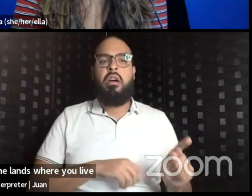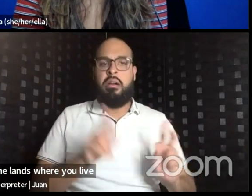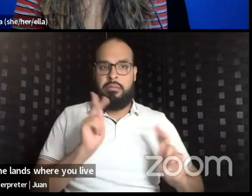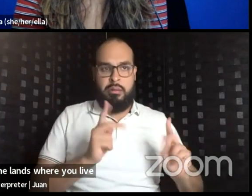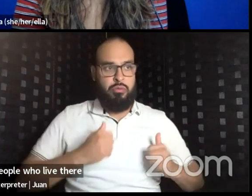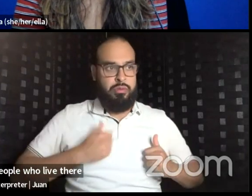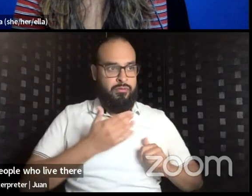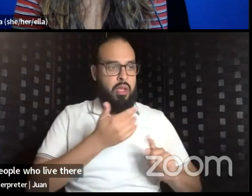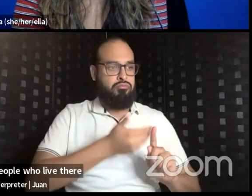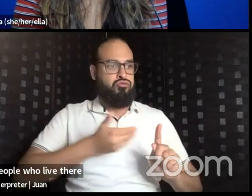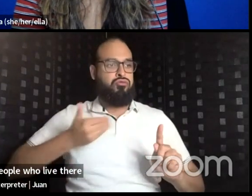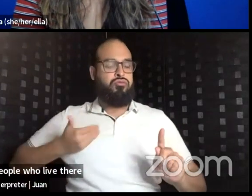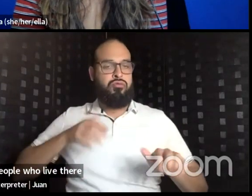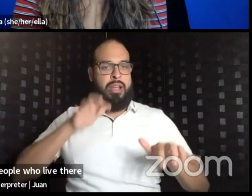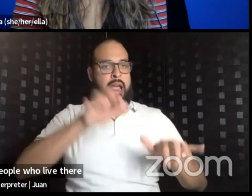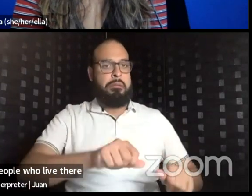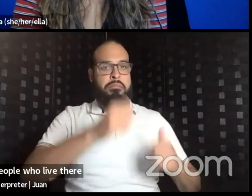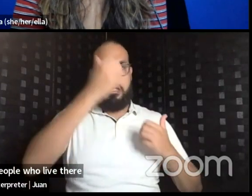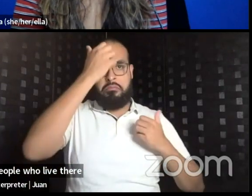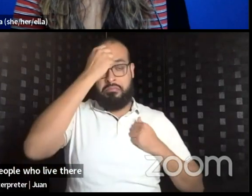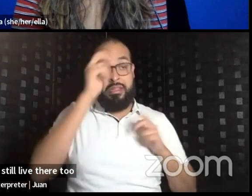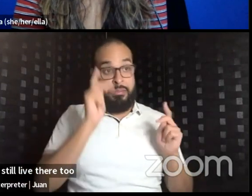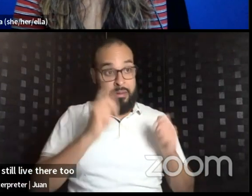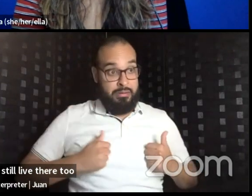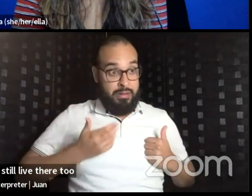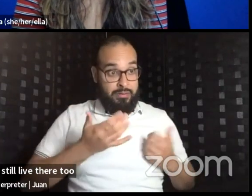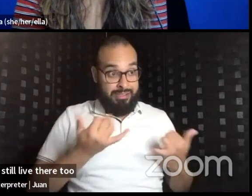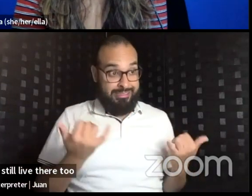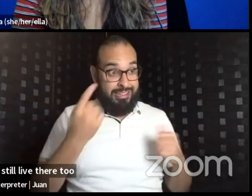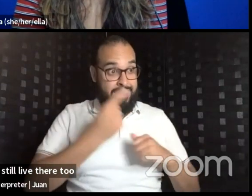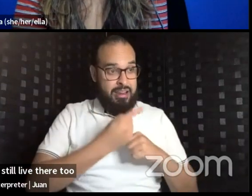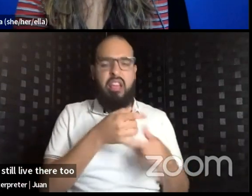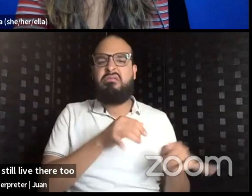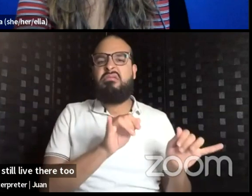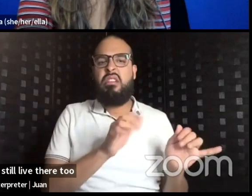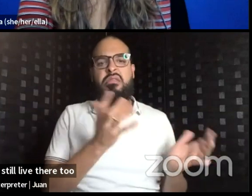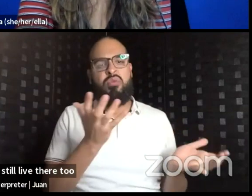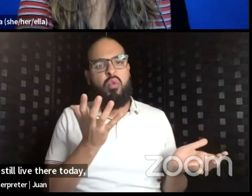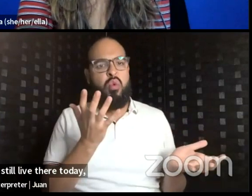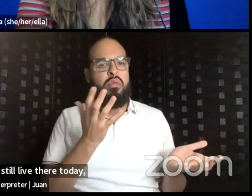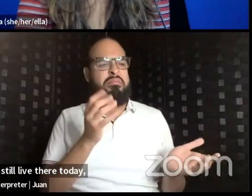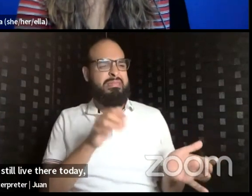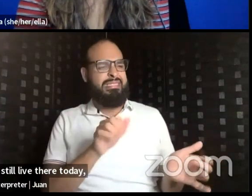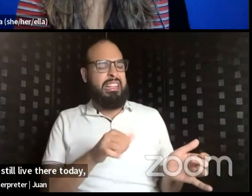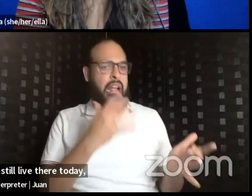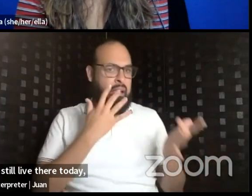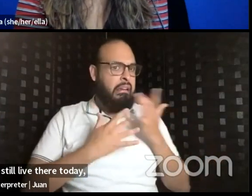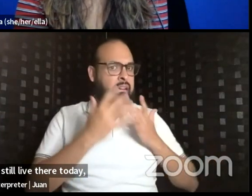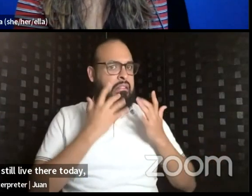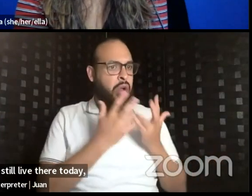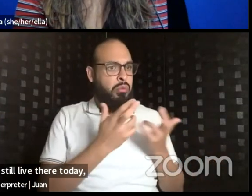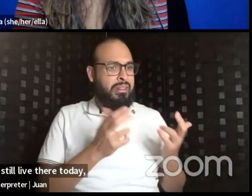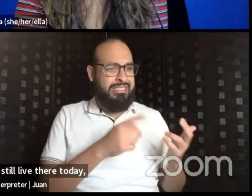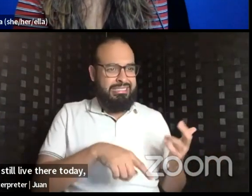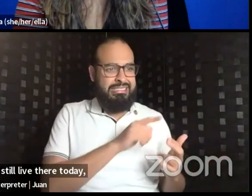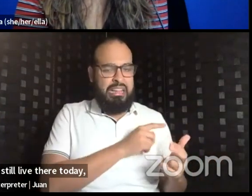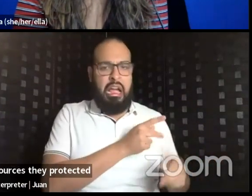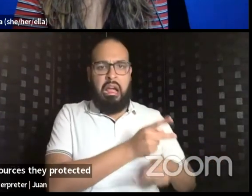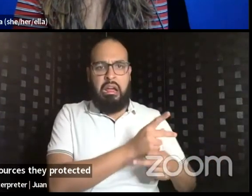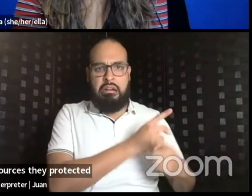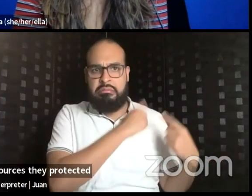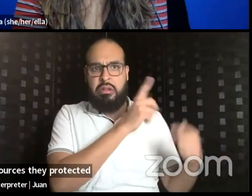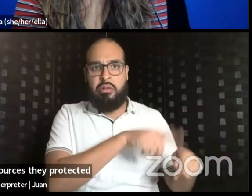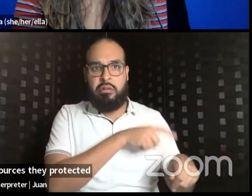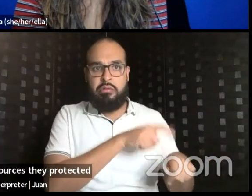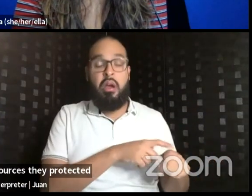before colonization. Many who still live there today, though they are often starved of the very resources they protected for so long, including